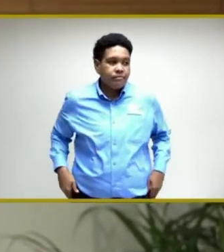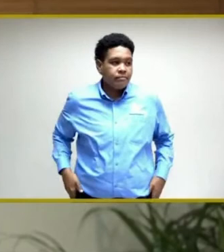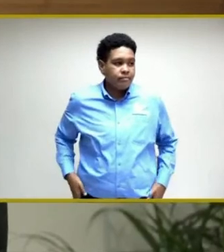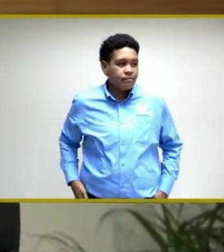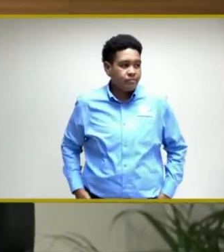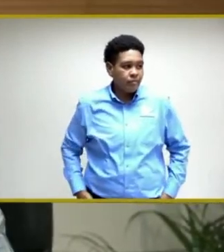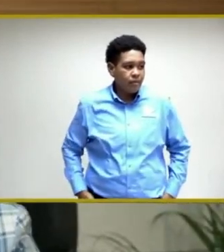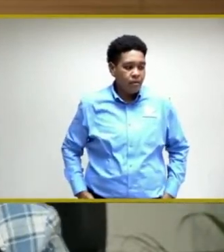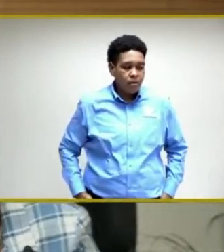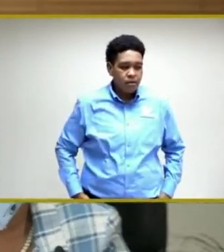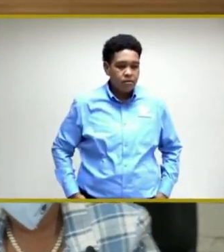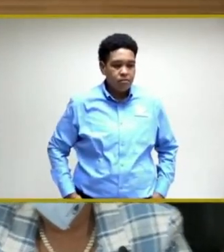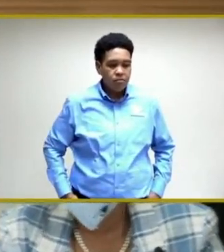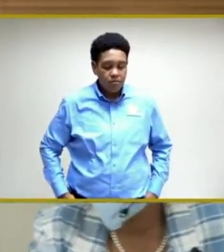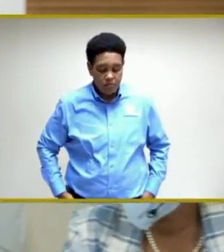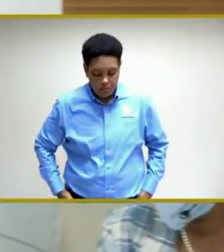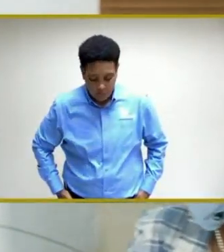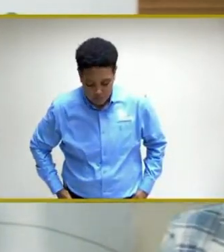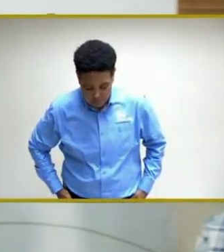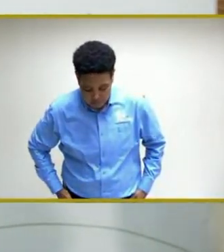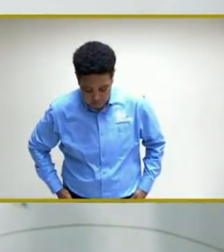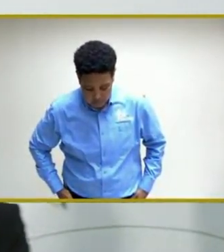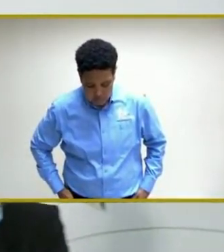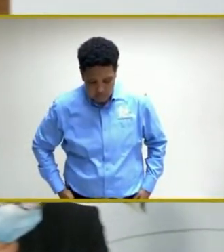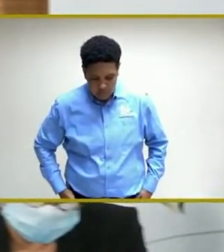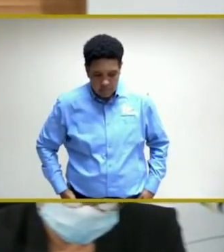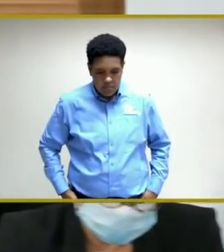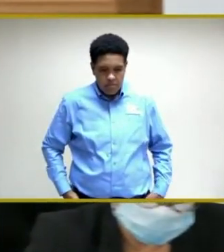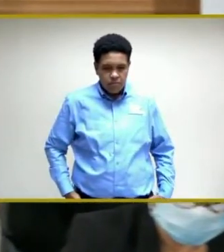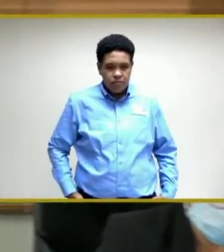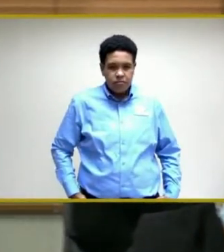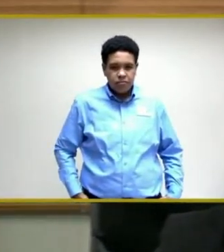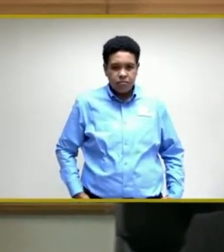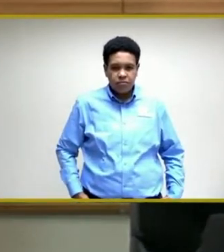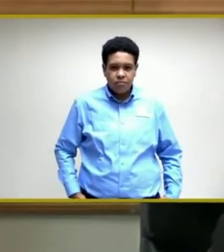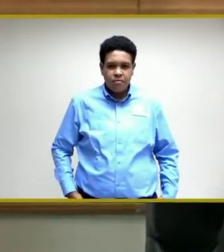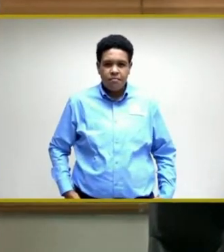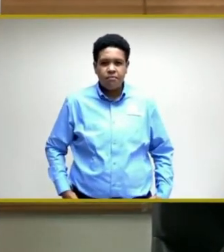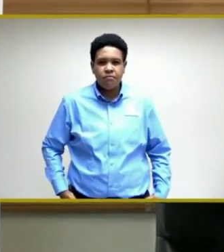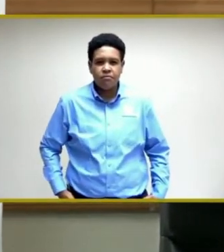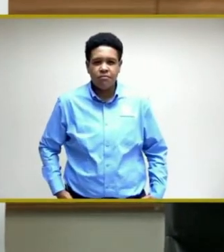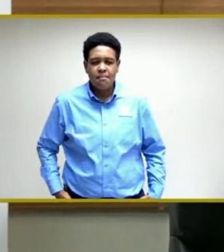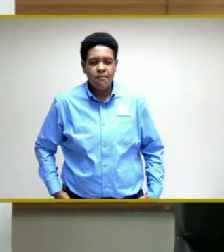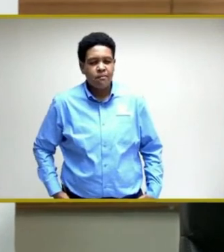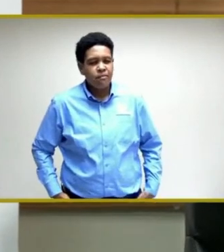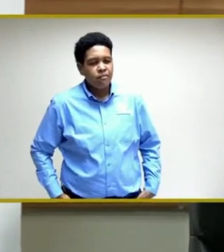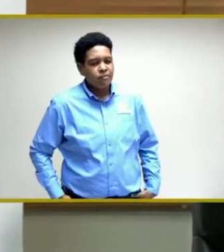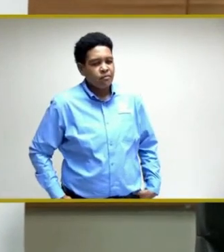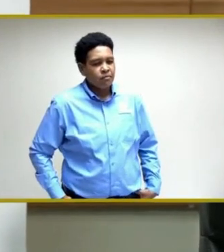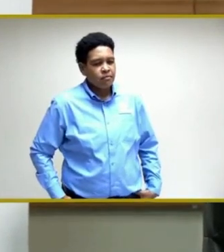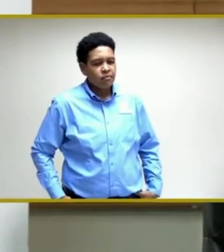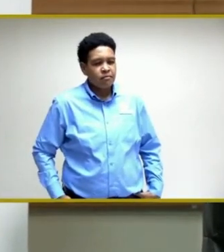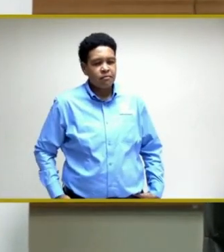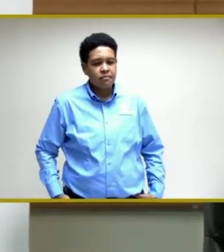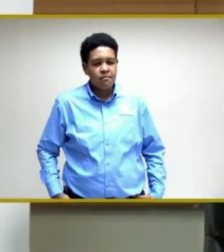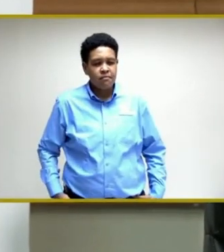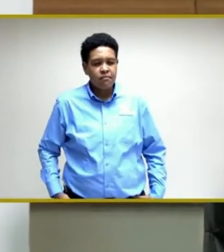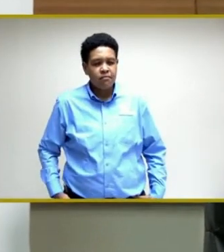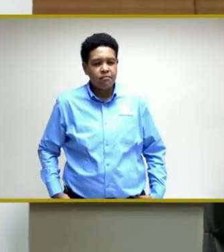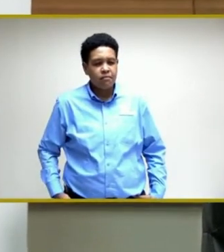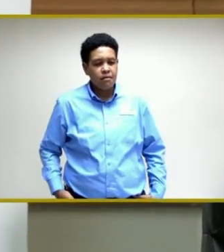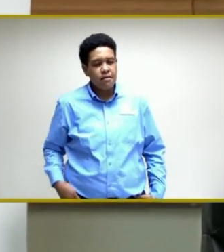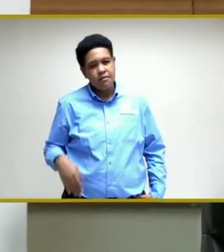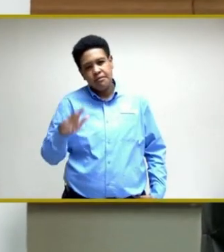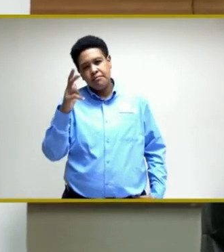Right. On your third question around tax exemption, I think you said it's for private doctors for them to be able to